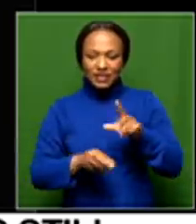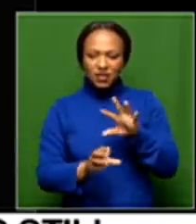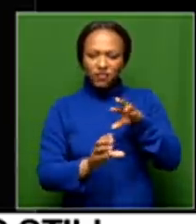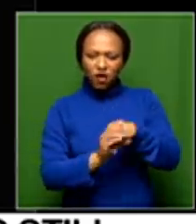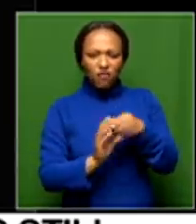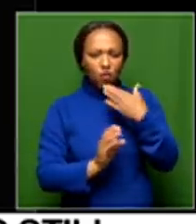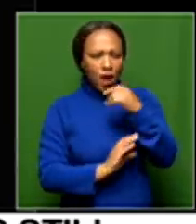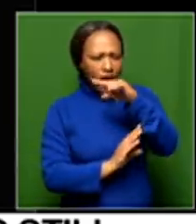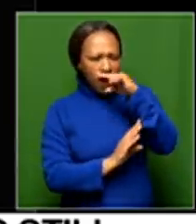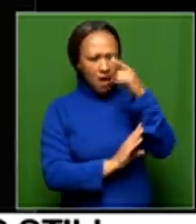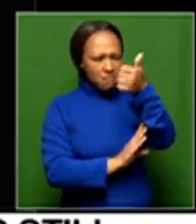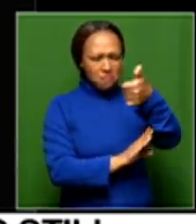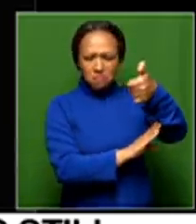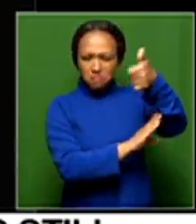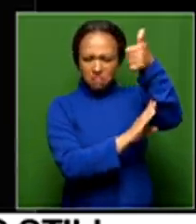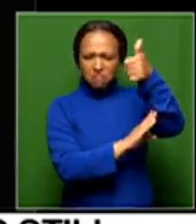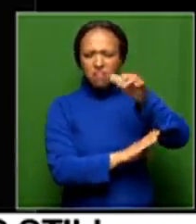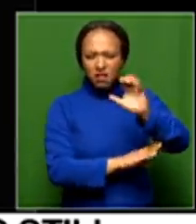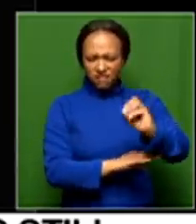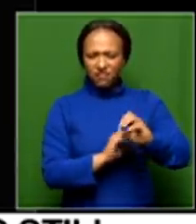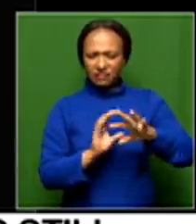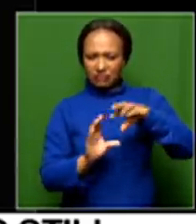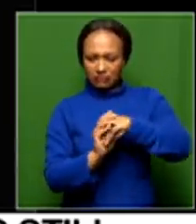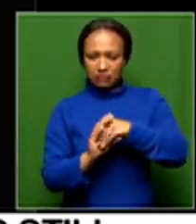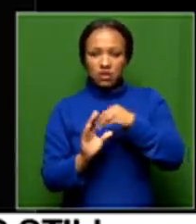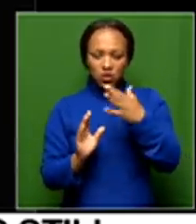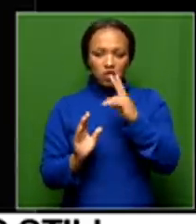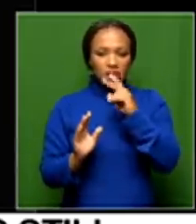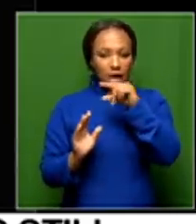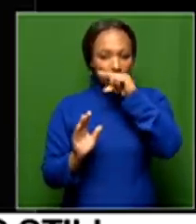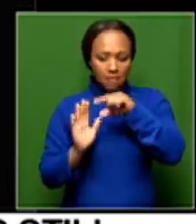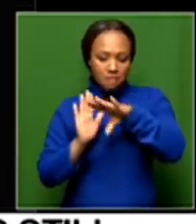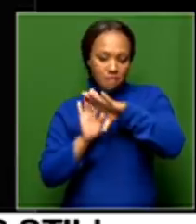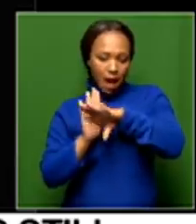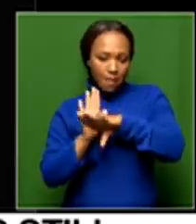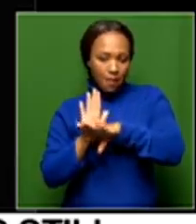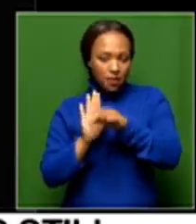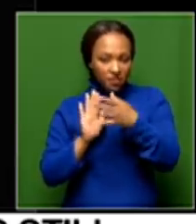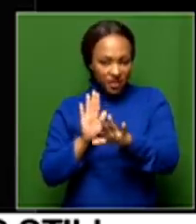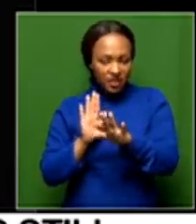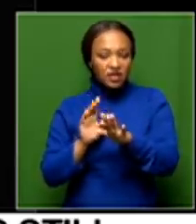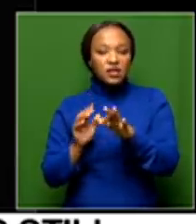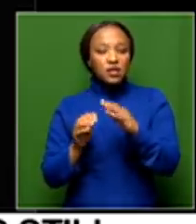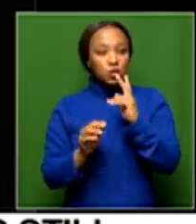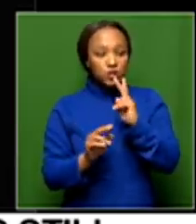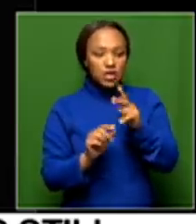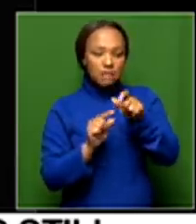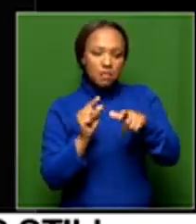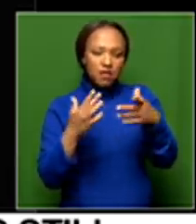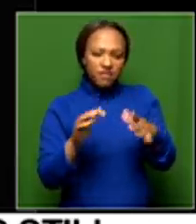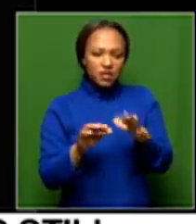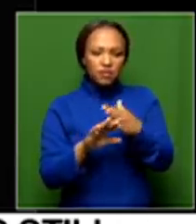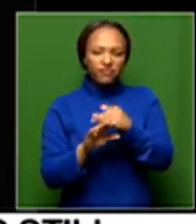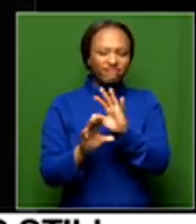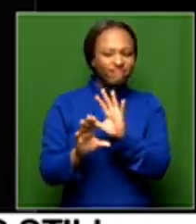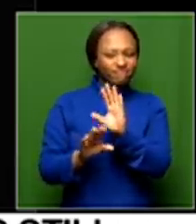big names, they are there. And you see that people have answered in terms of the questions